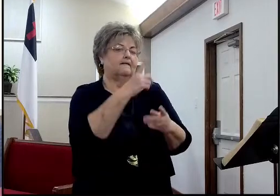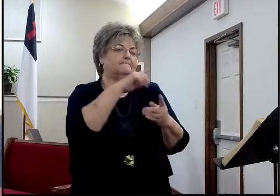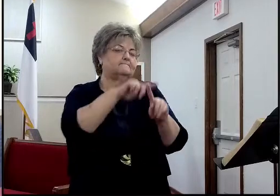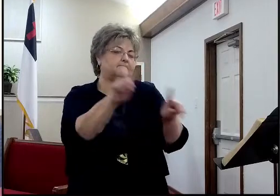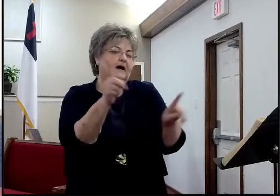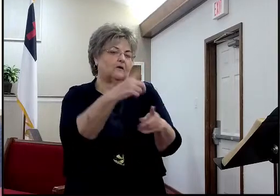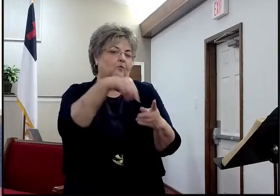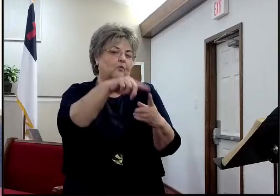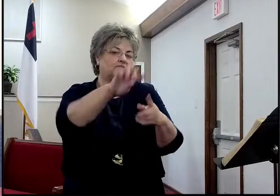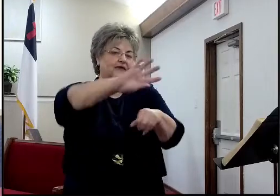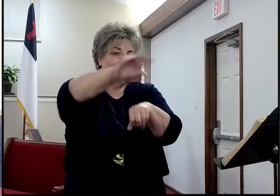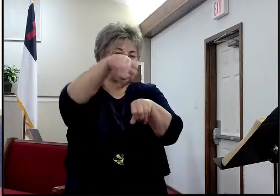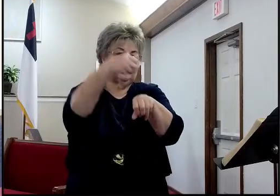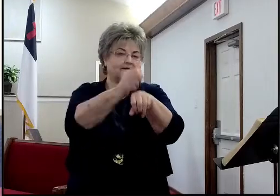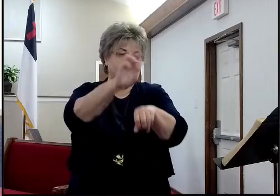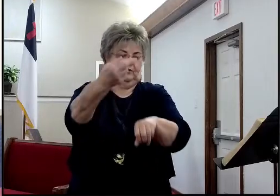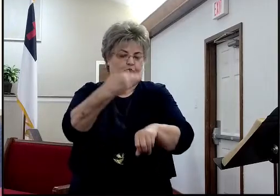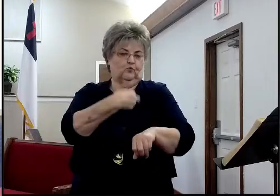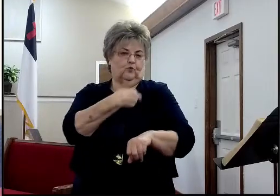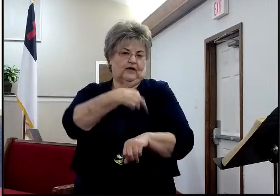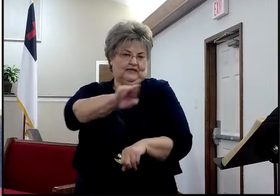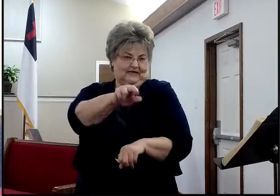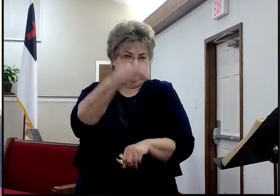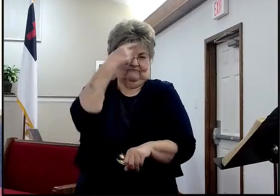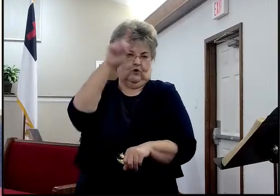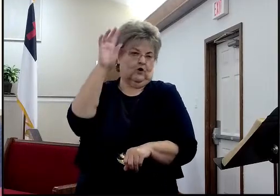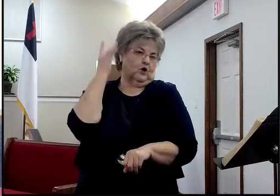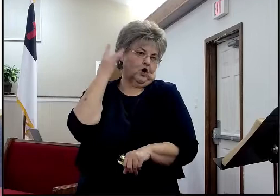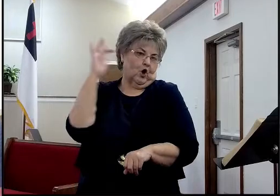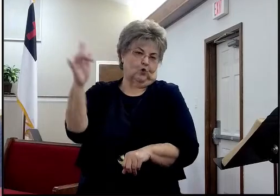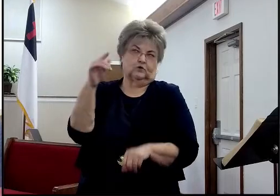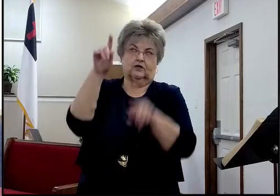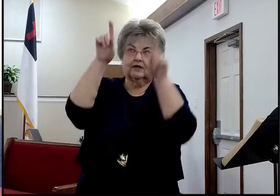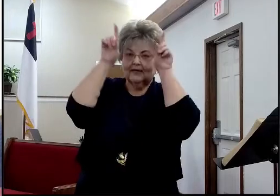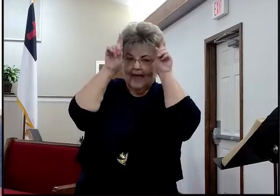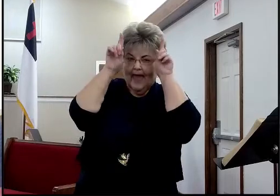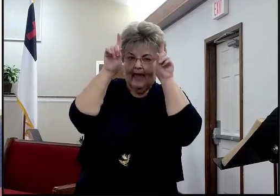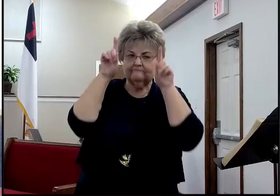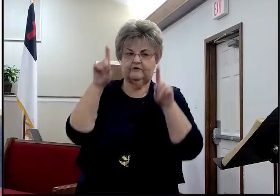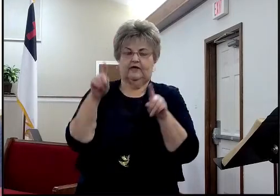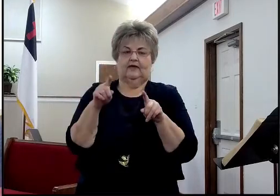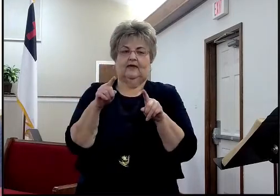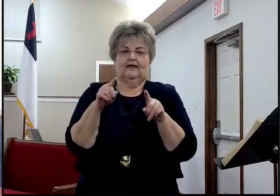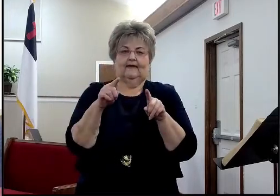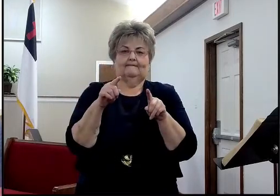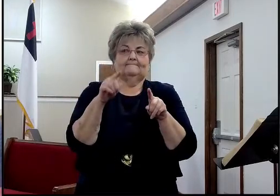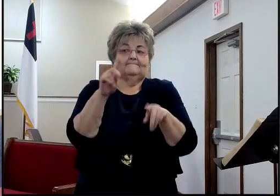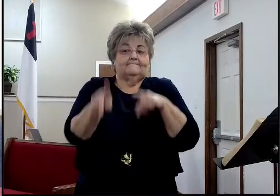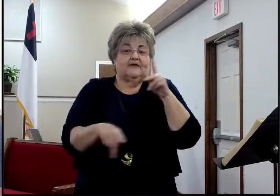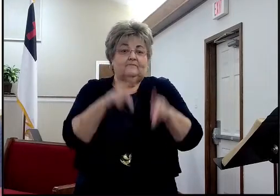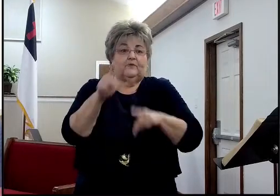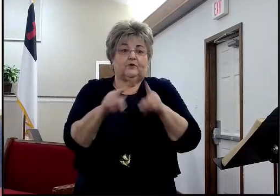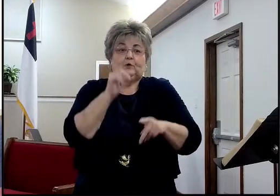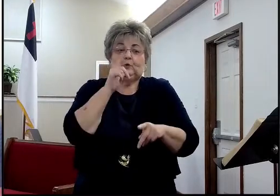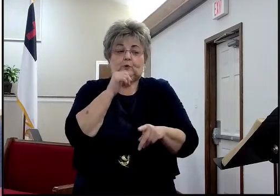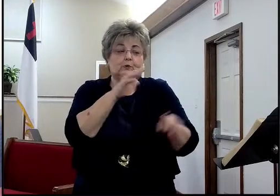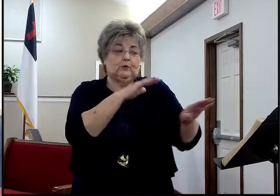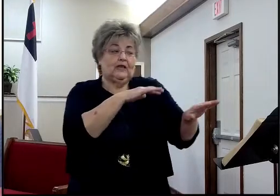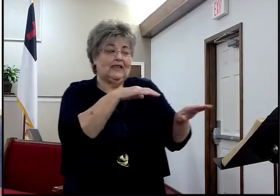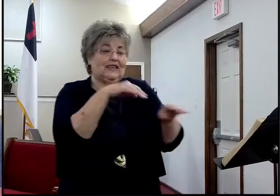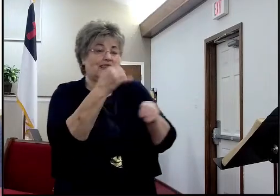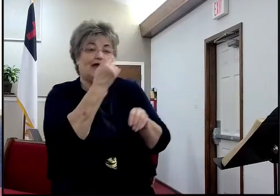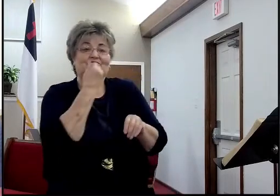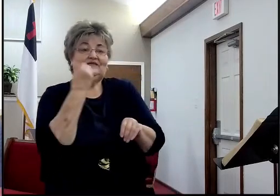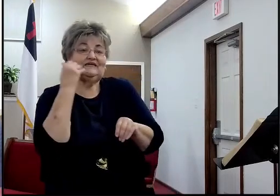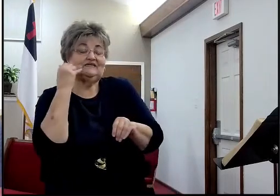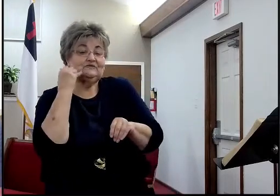religion set up, in the name of Jehovah, that there was a, there was a migration of people, who left Israel, to go into Judah, because